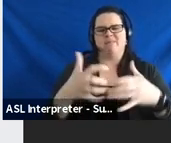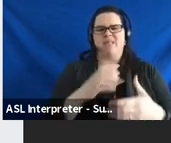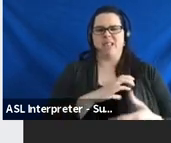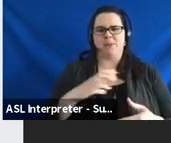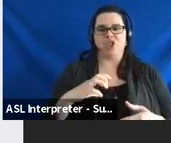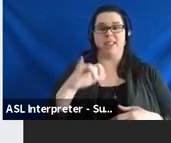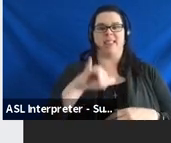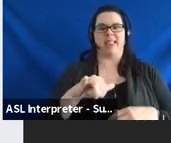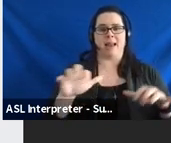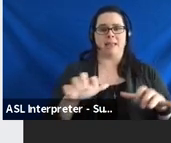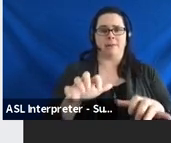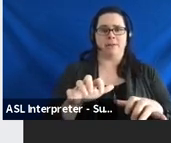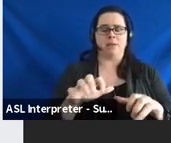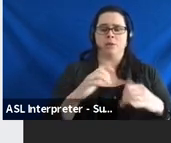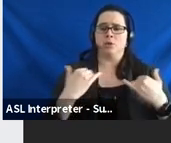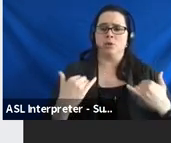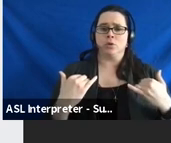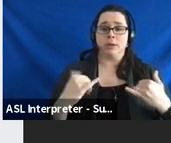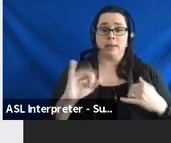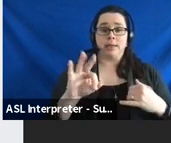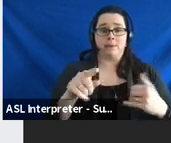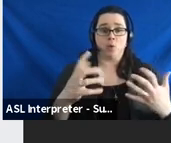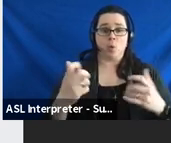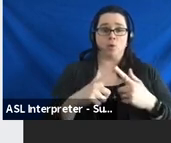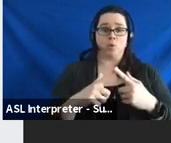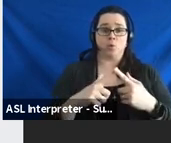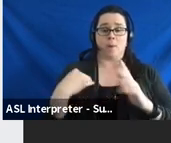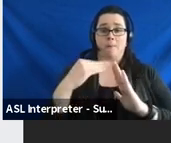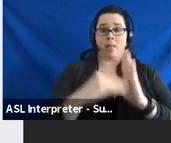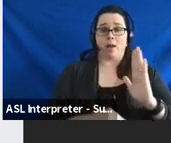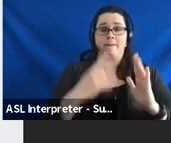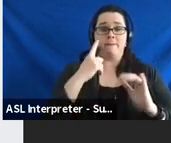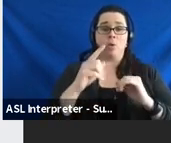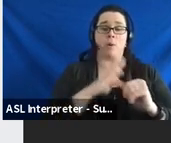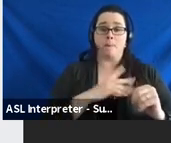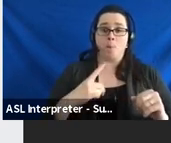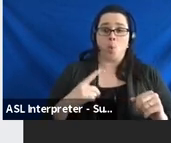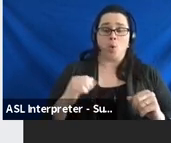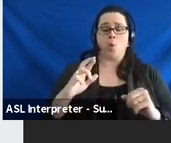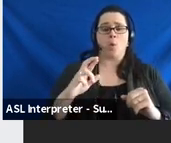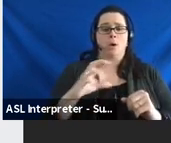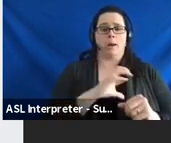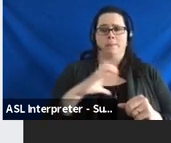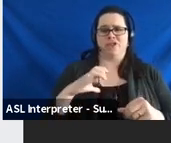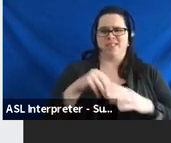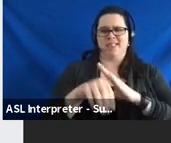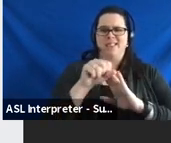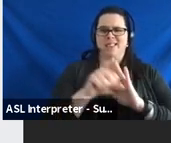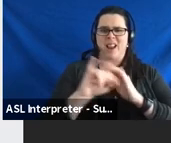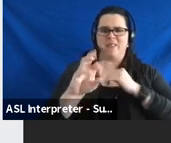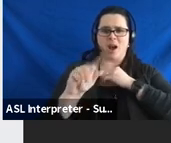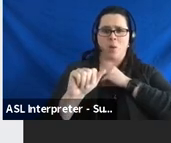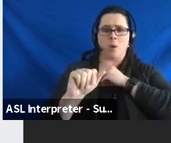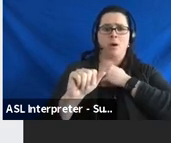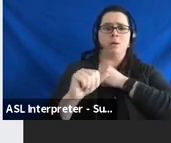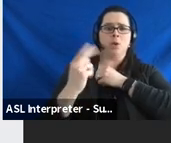activity, currently, if you want to apply for a board or a commission in the state of Iowa, you